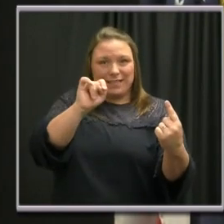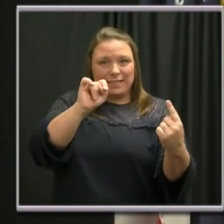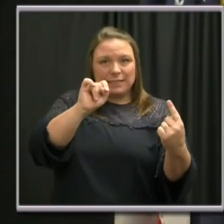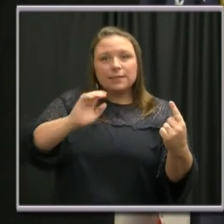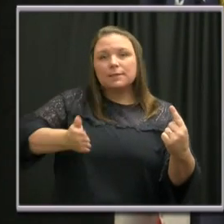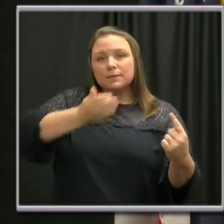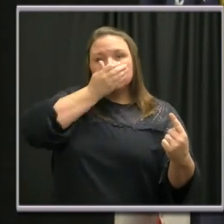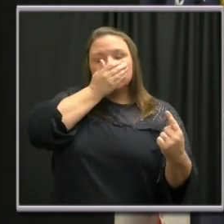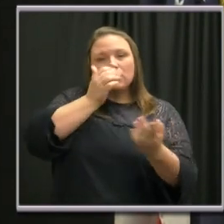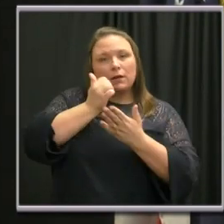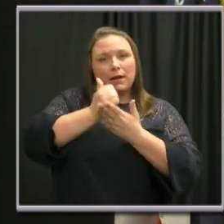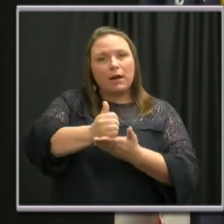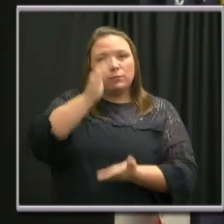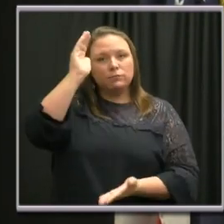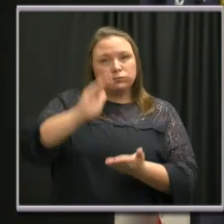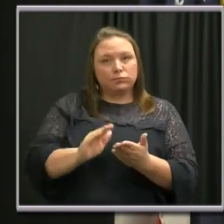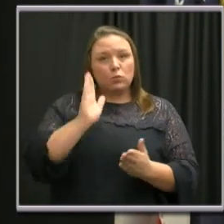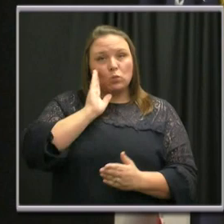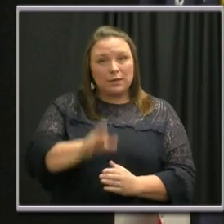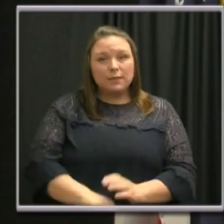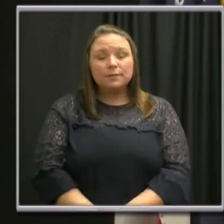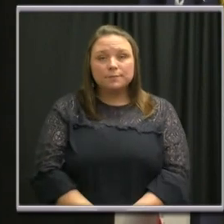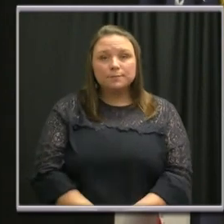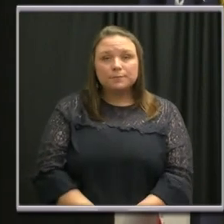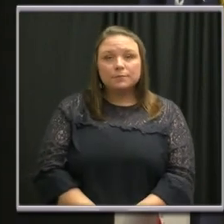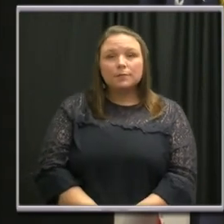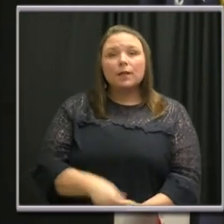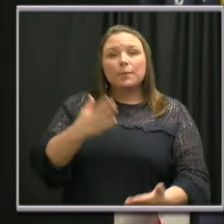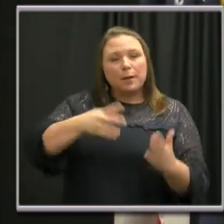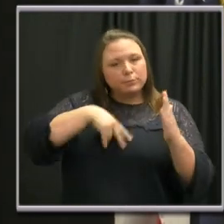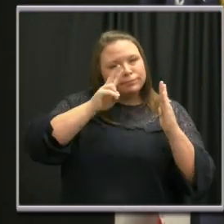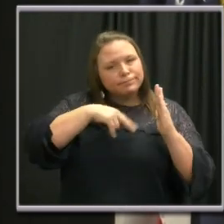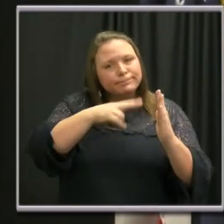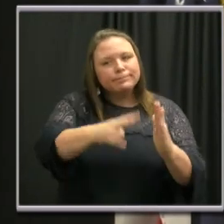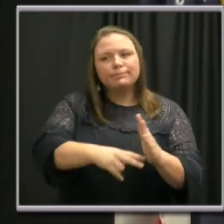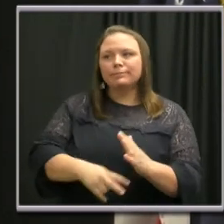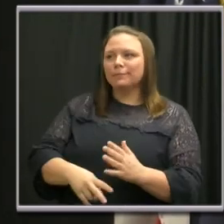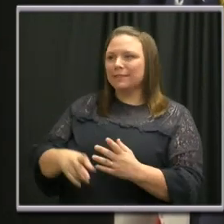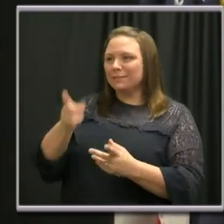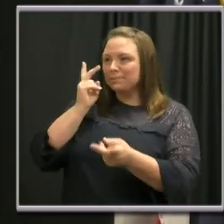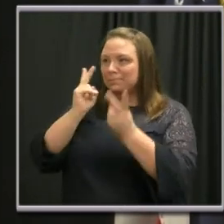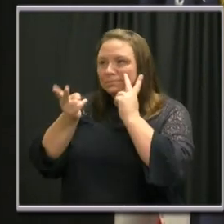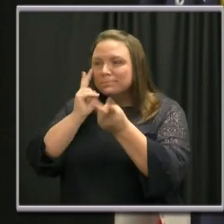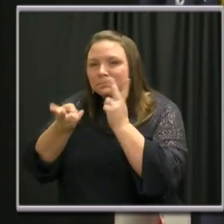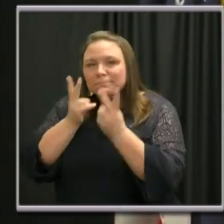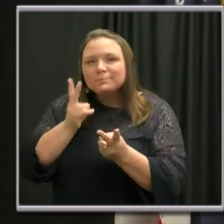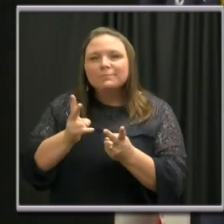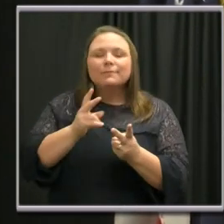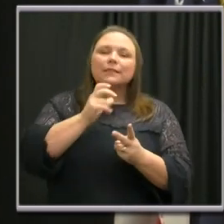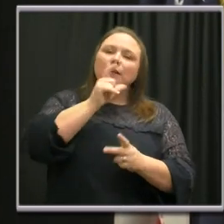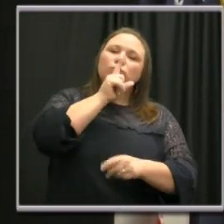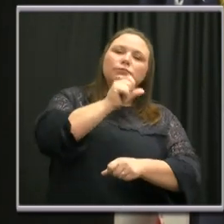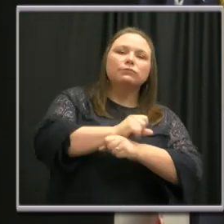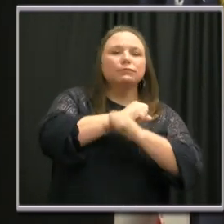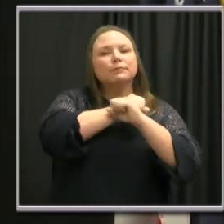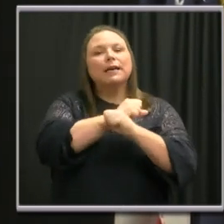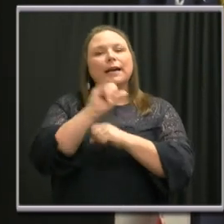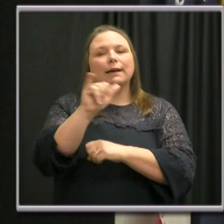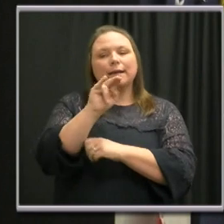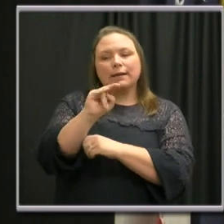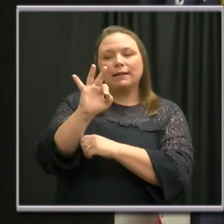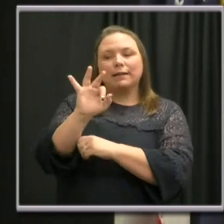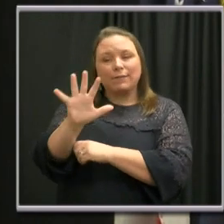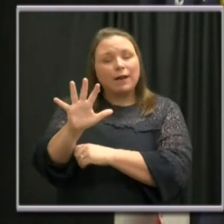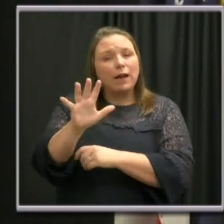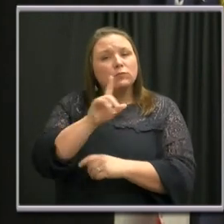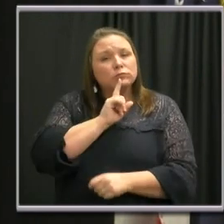face covering will help us put an end to this. You've probably read and heard that they're not as protective as an N95 mask, and